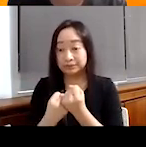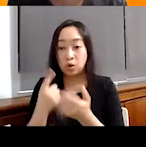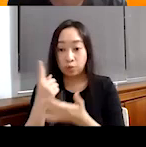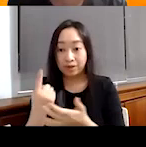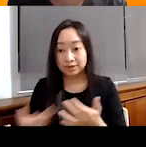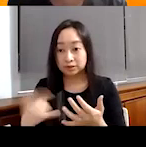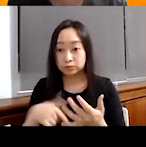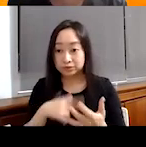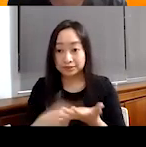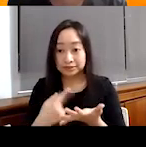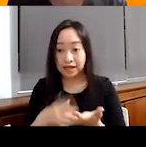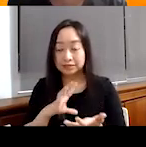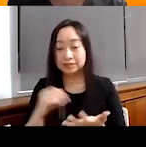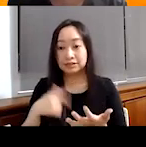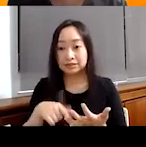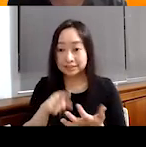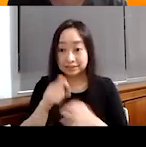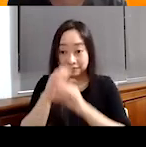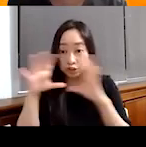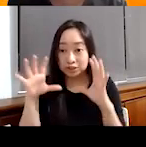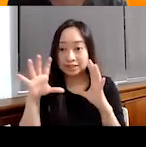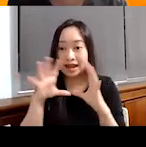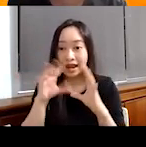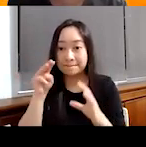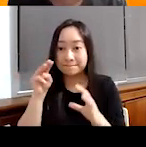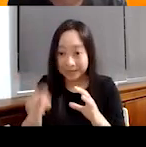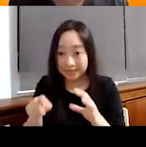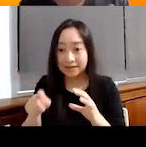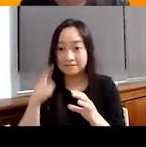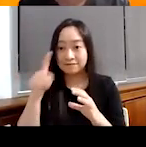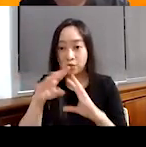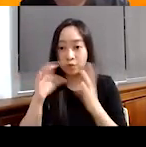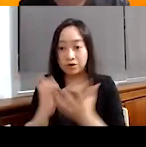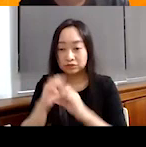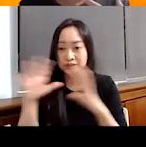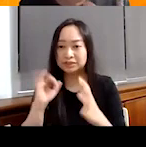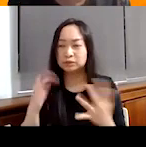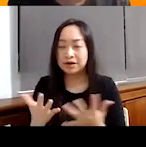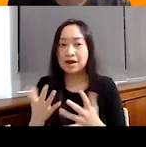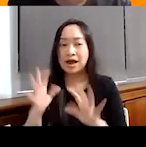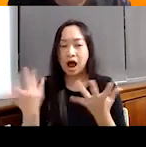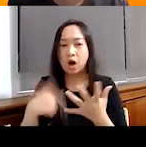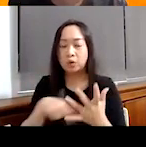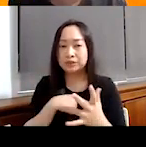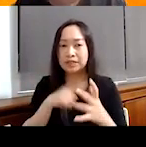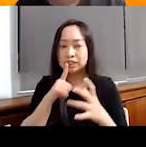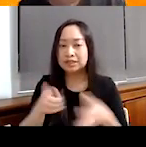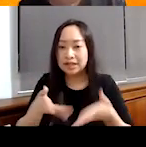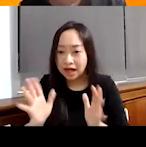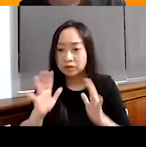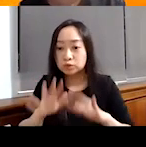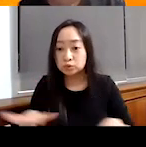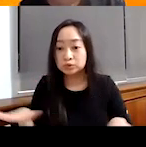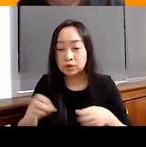did discuss and we, it's a vision and a mandate for World Vision is how do we actually allow children the opportunities